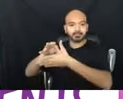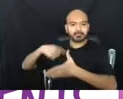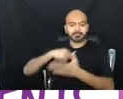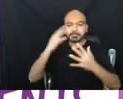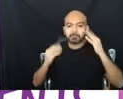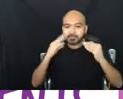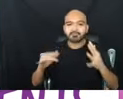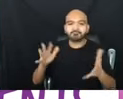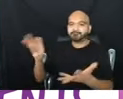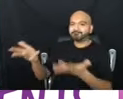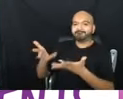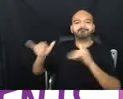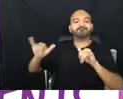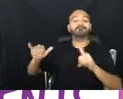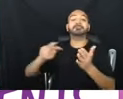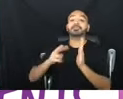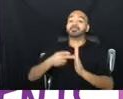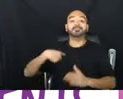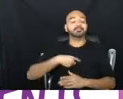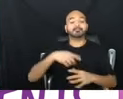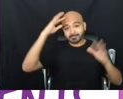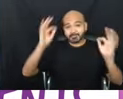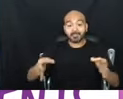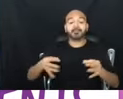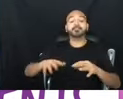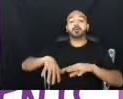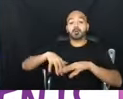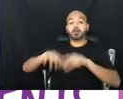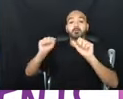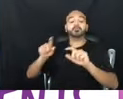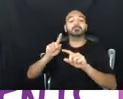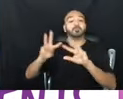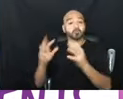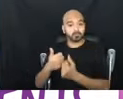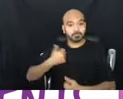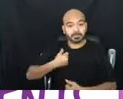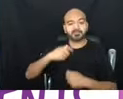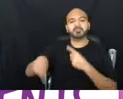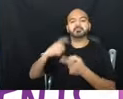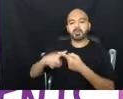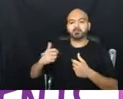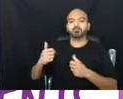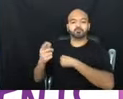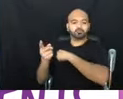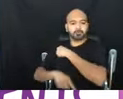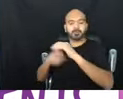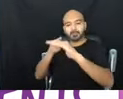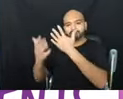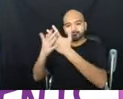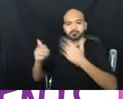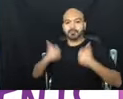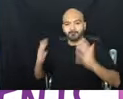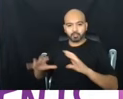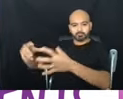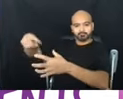we started doing our own workshops focused on various topics of criminalized survival. Um, and what